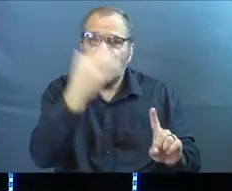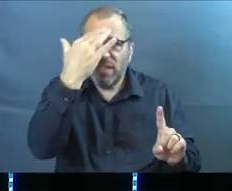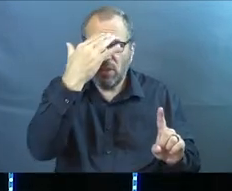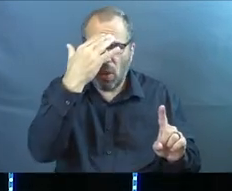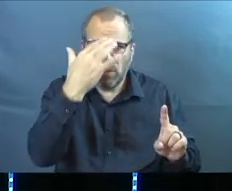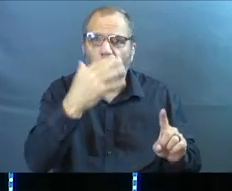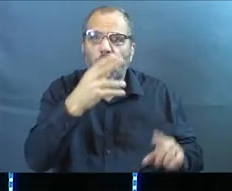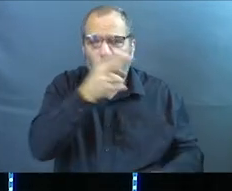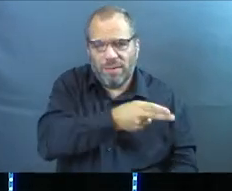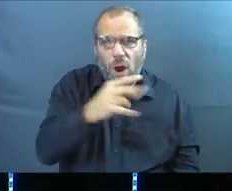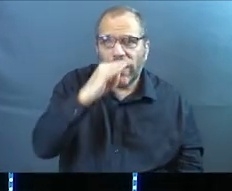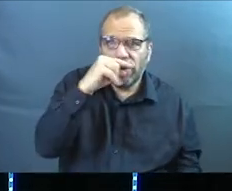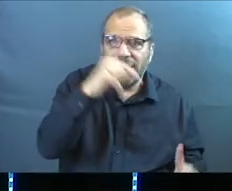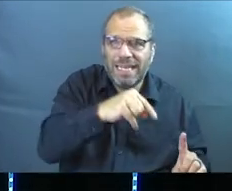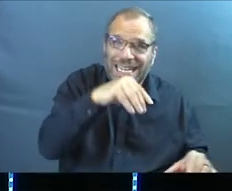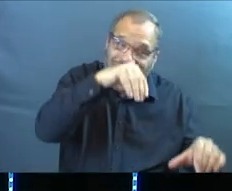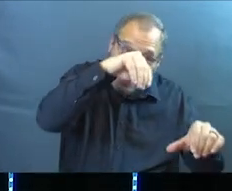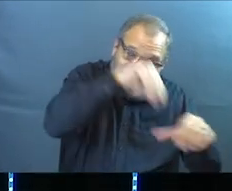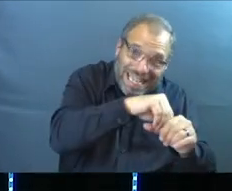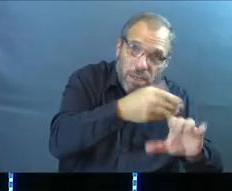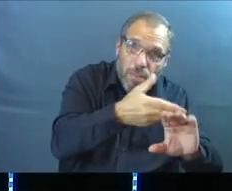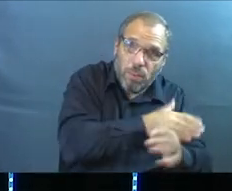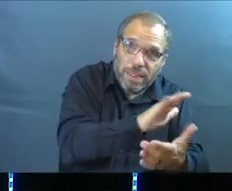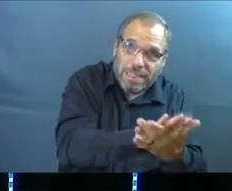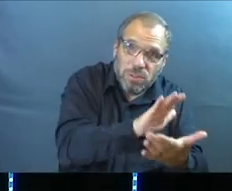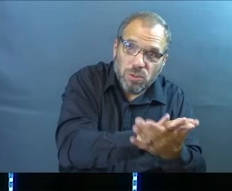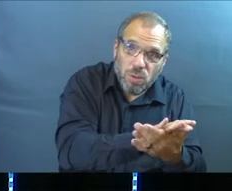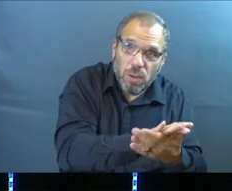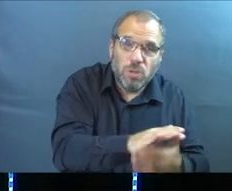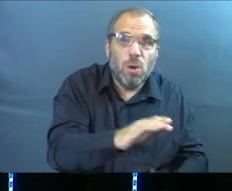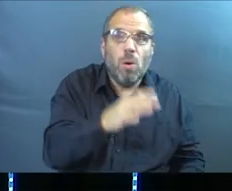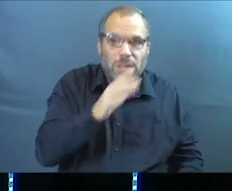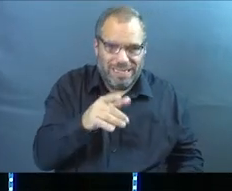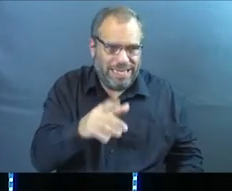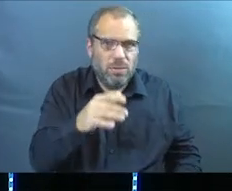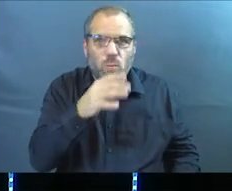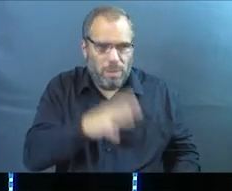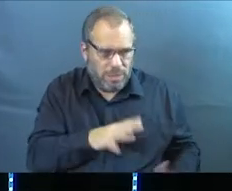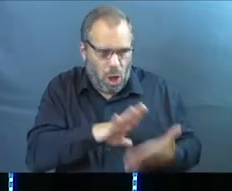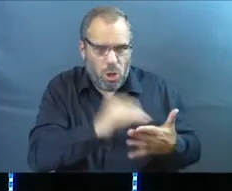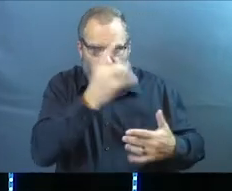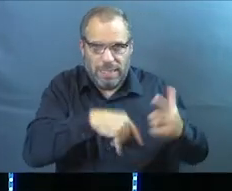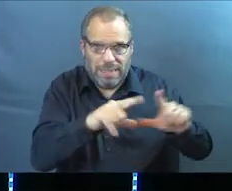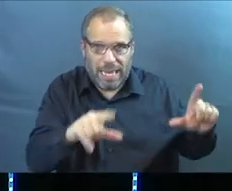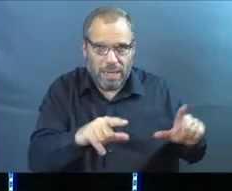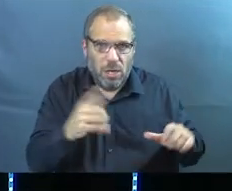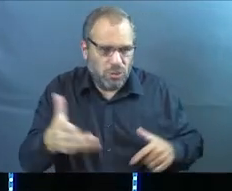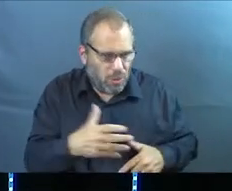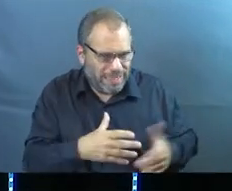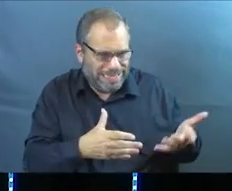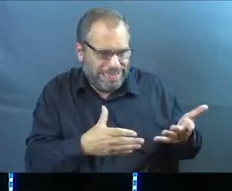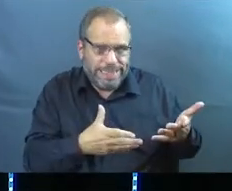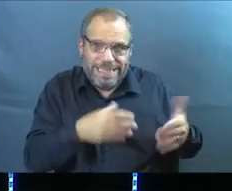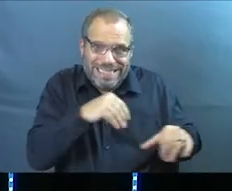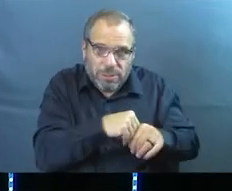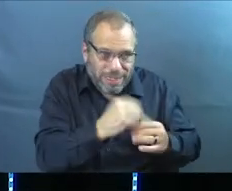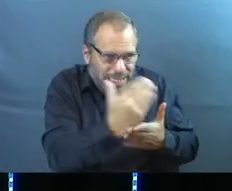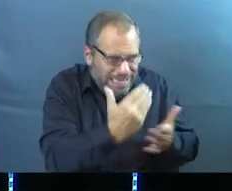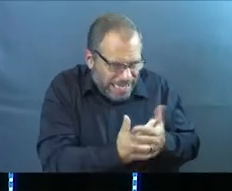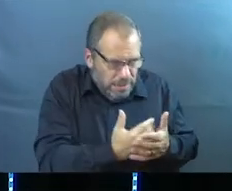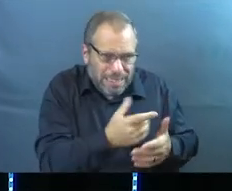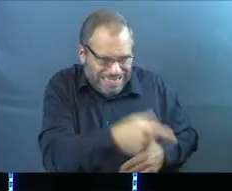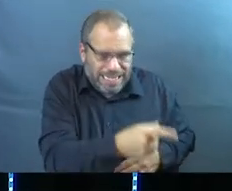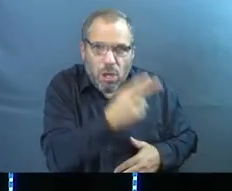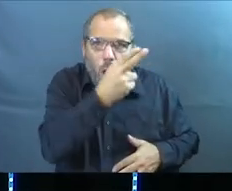that we've got a hard of hearing child in the preschool and so she's learning sign language so that she can reach out during the lessons